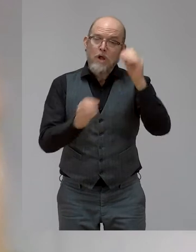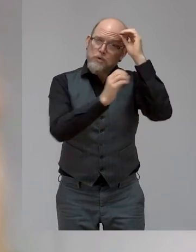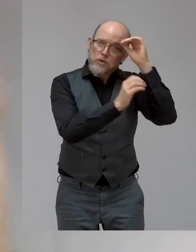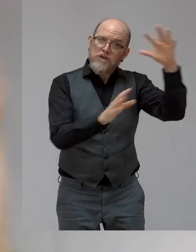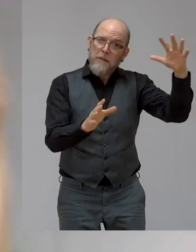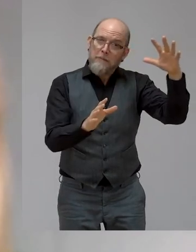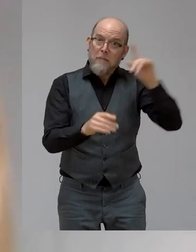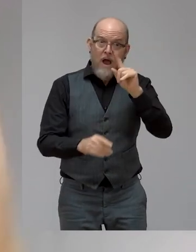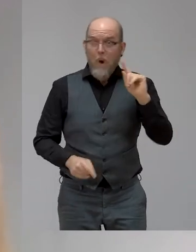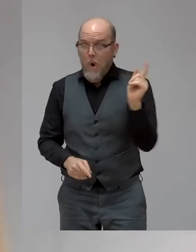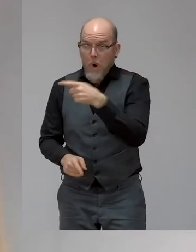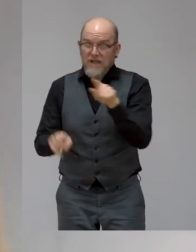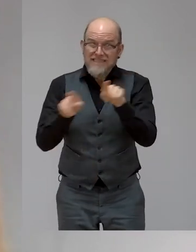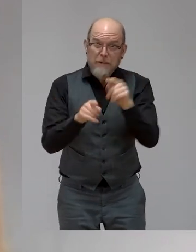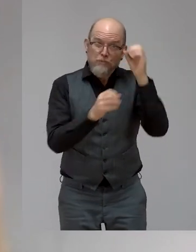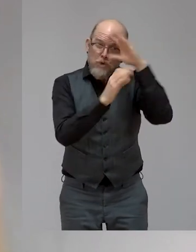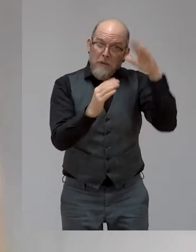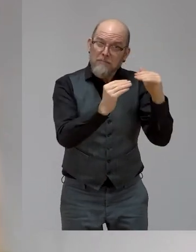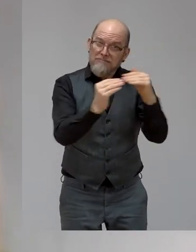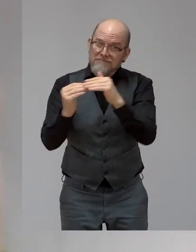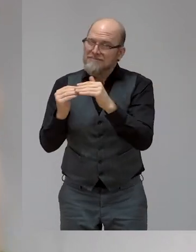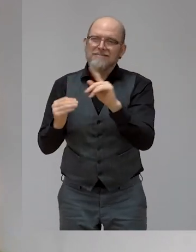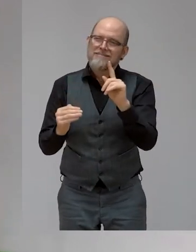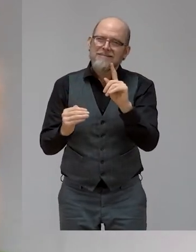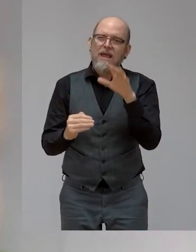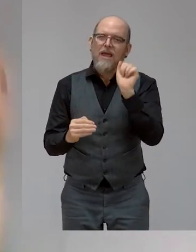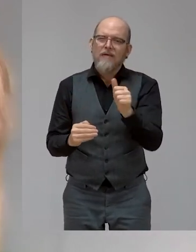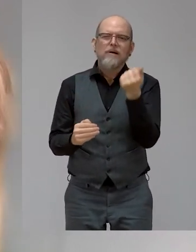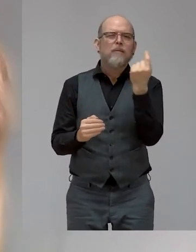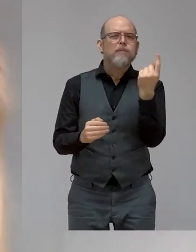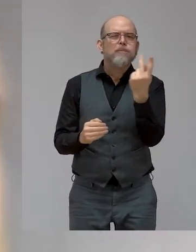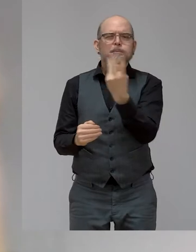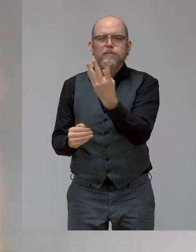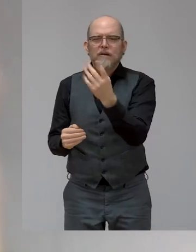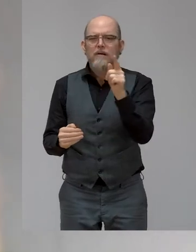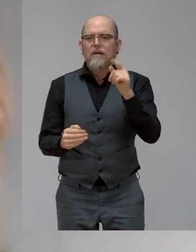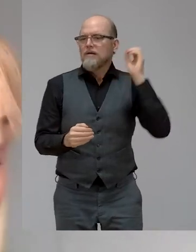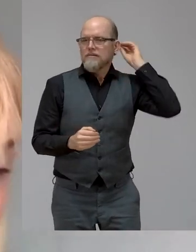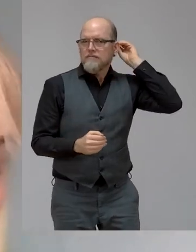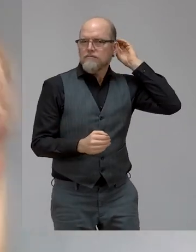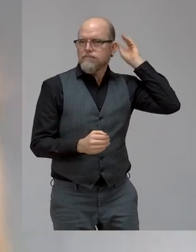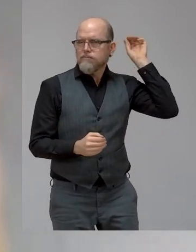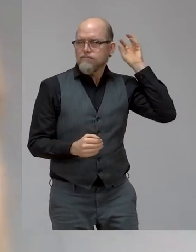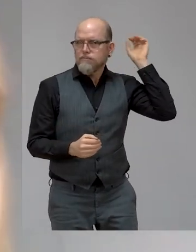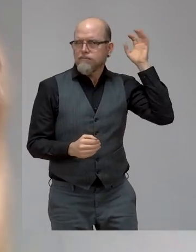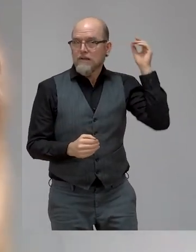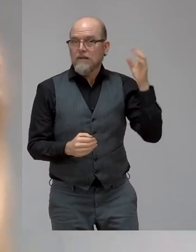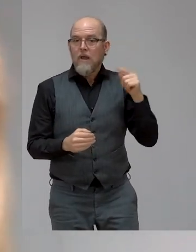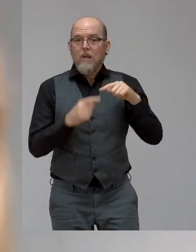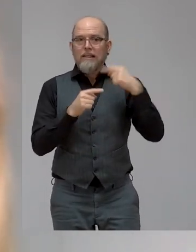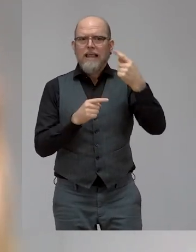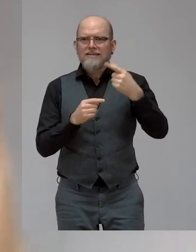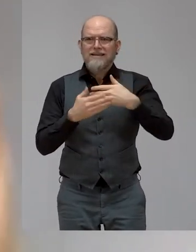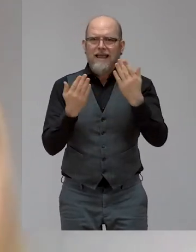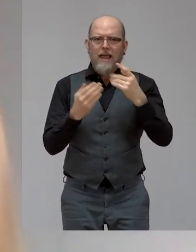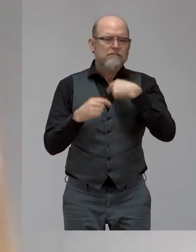recesses of our mind. And we wake in the day and think it was vanity. And there are other of us who dream in the days with